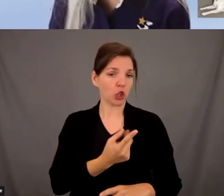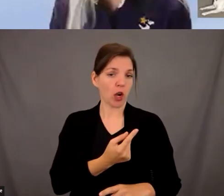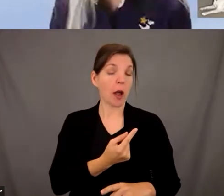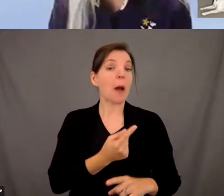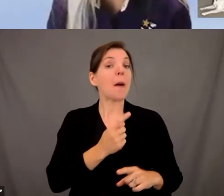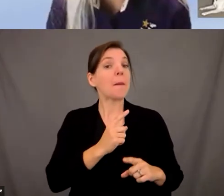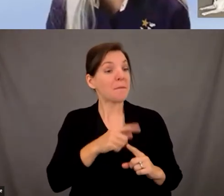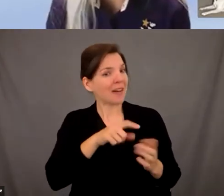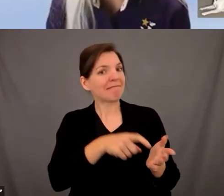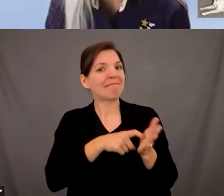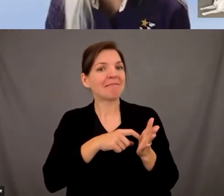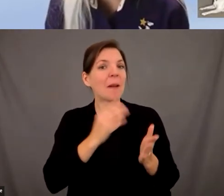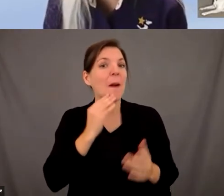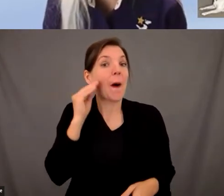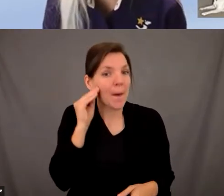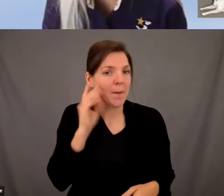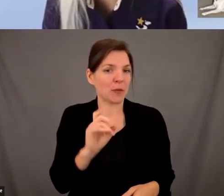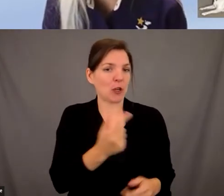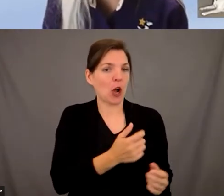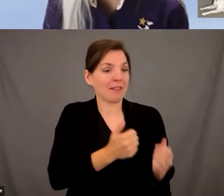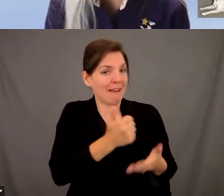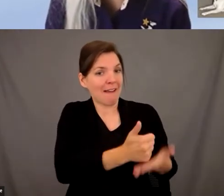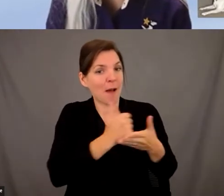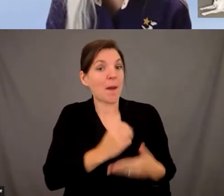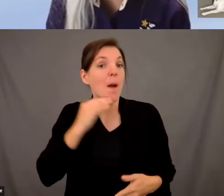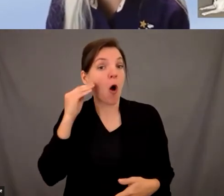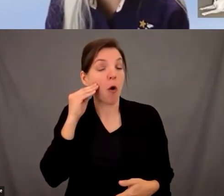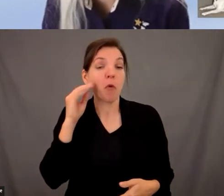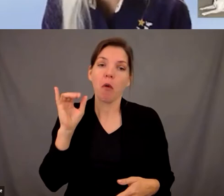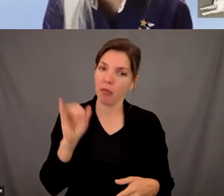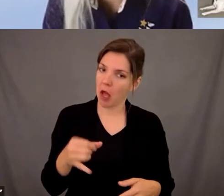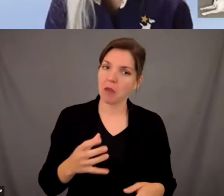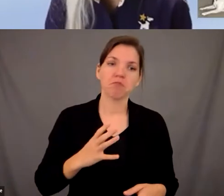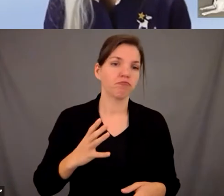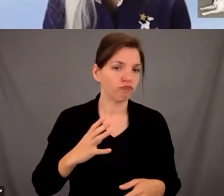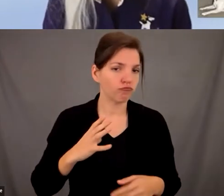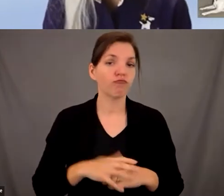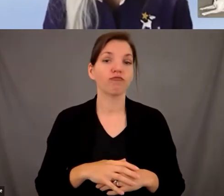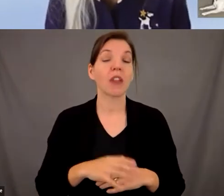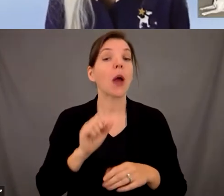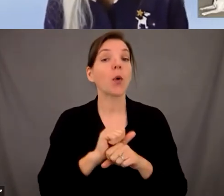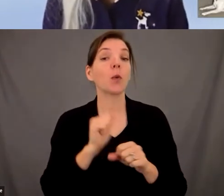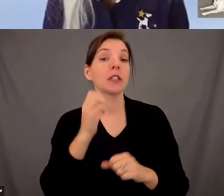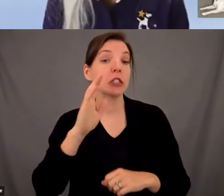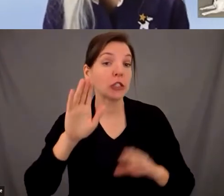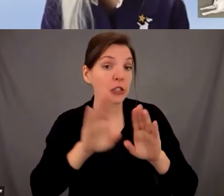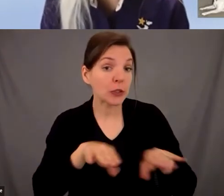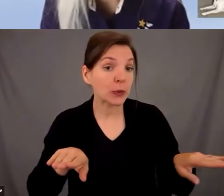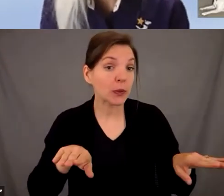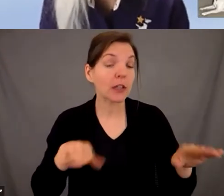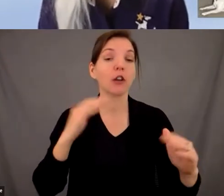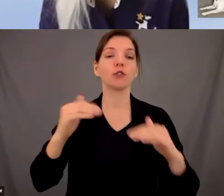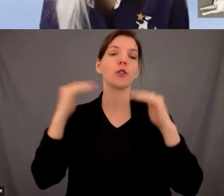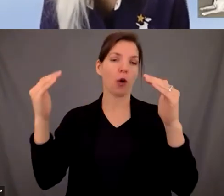trained specifically to work with them around the home so we also work with children um children and adults so a little bit about our